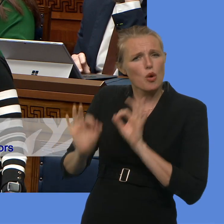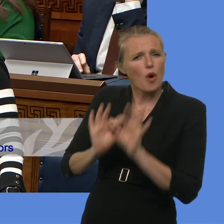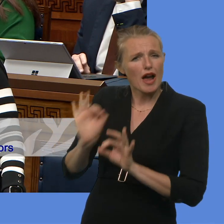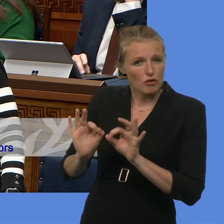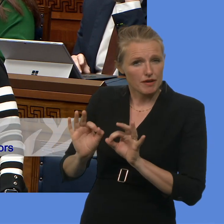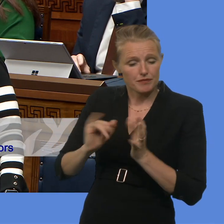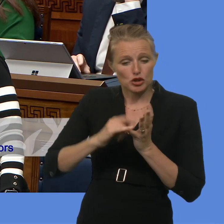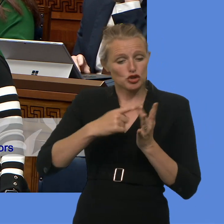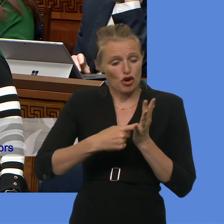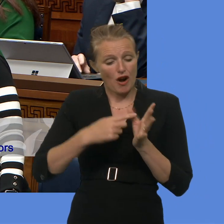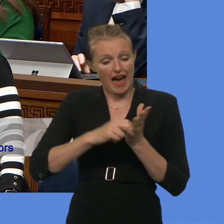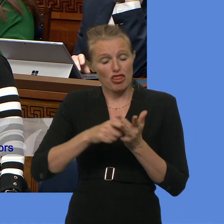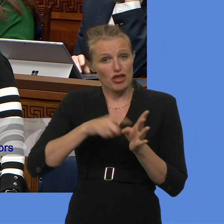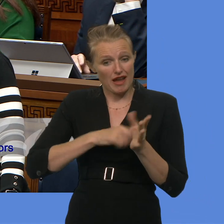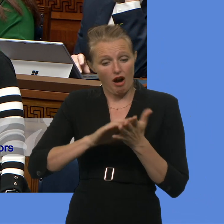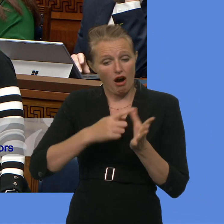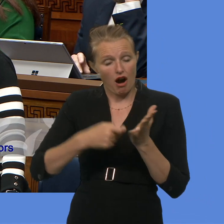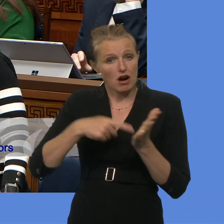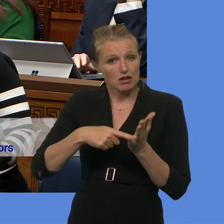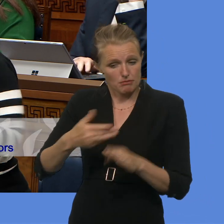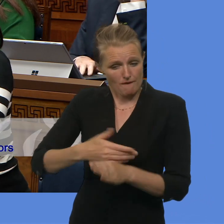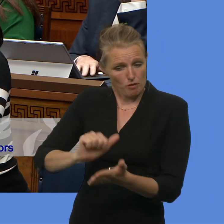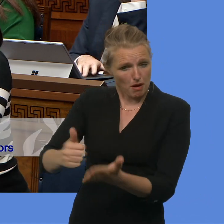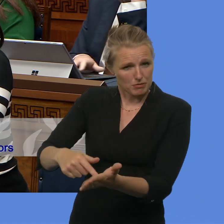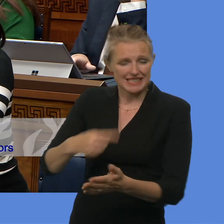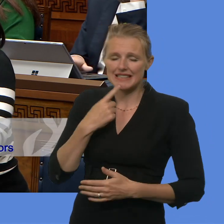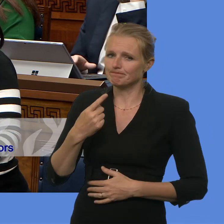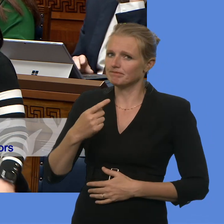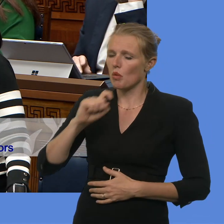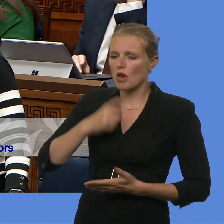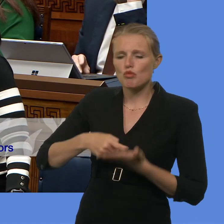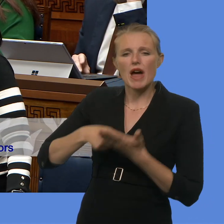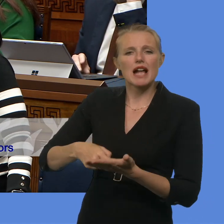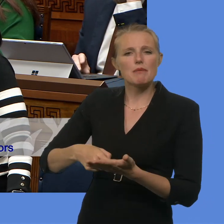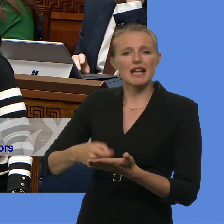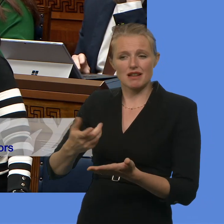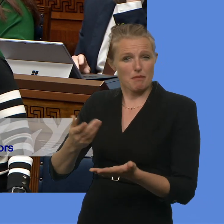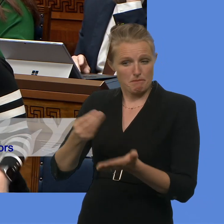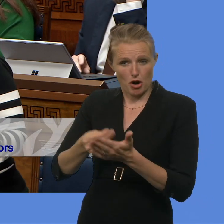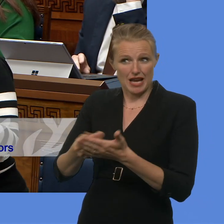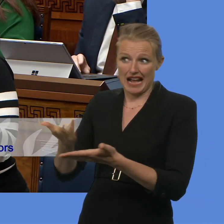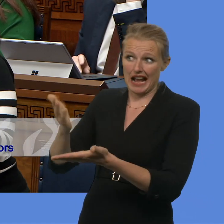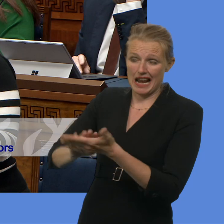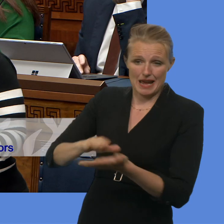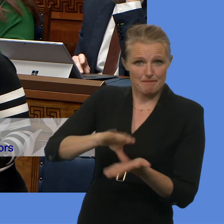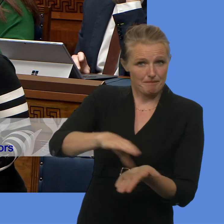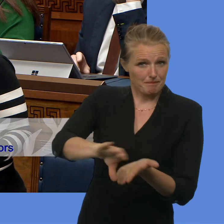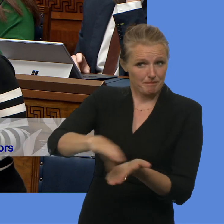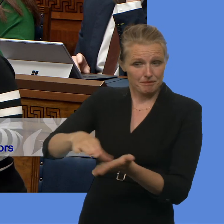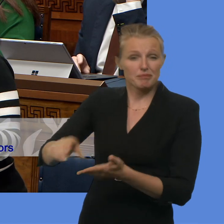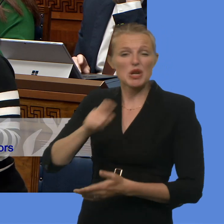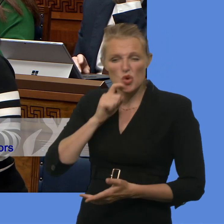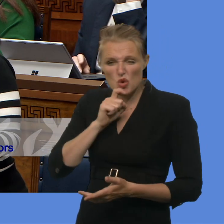in advance of his publication, indicated that he was going to recommend a redress scheme. So, the victims and survivors